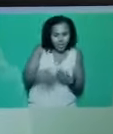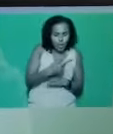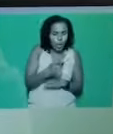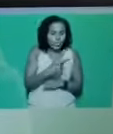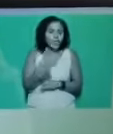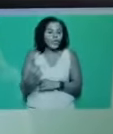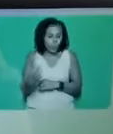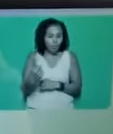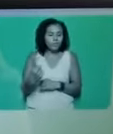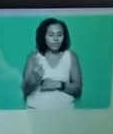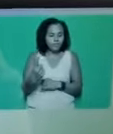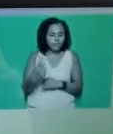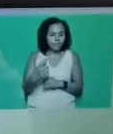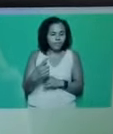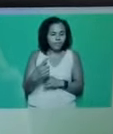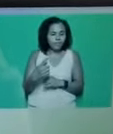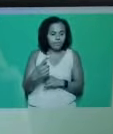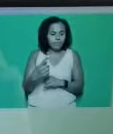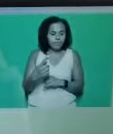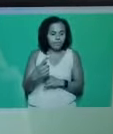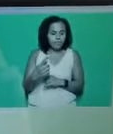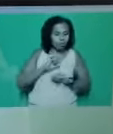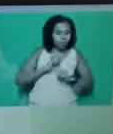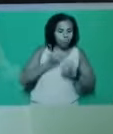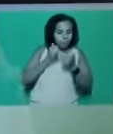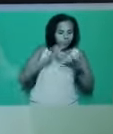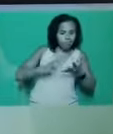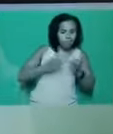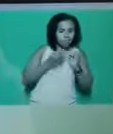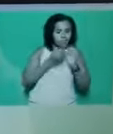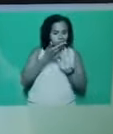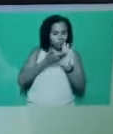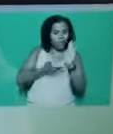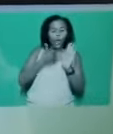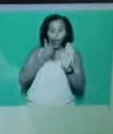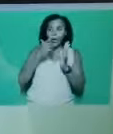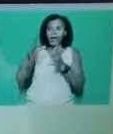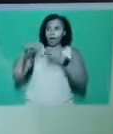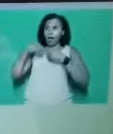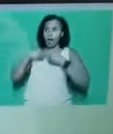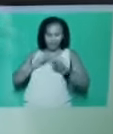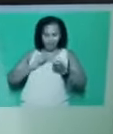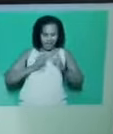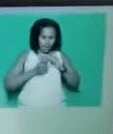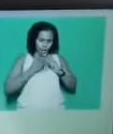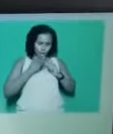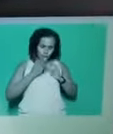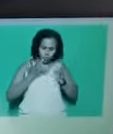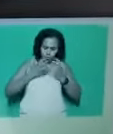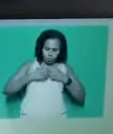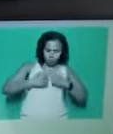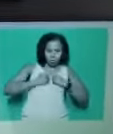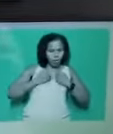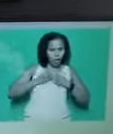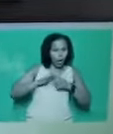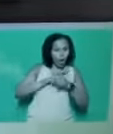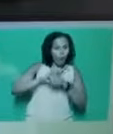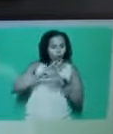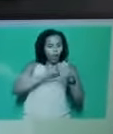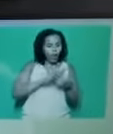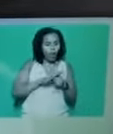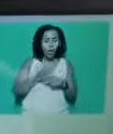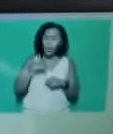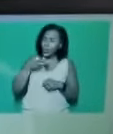adapt accordingly. Clapping is not enough, delegates. We need a united, cross-service group, cross